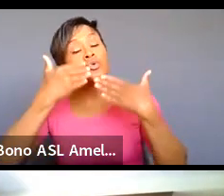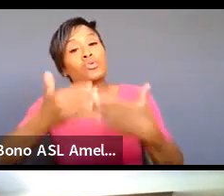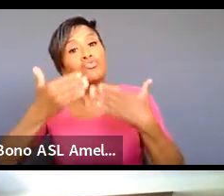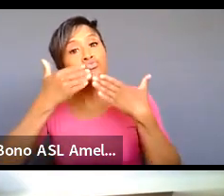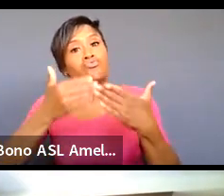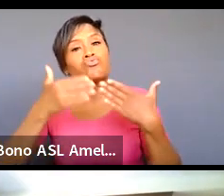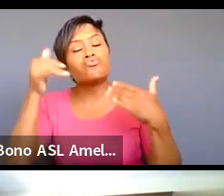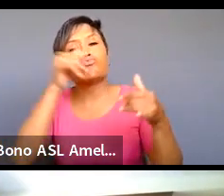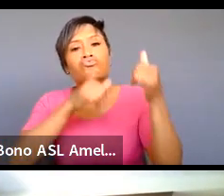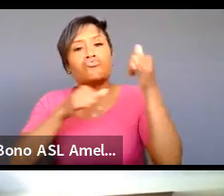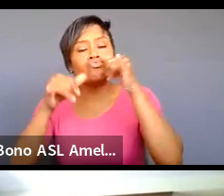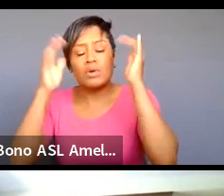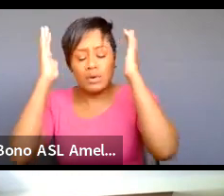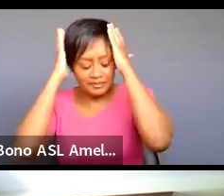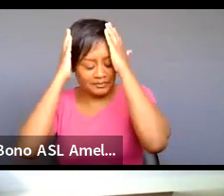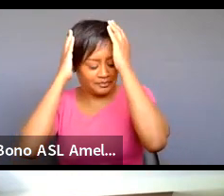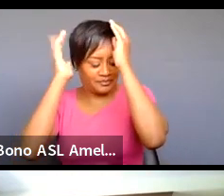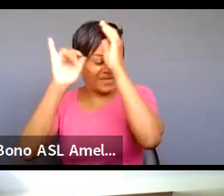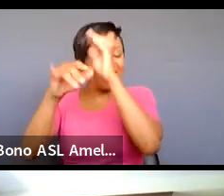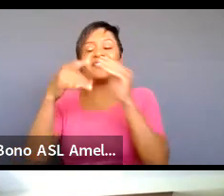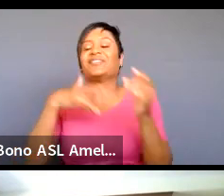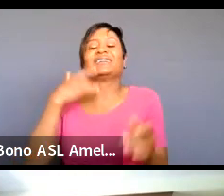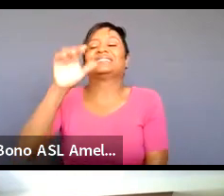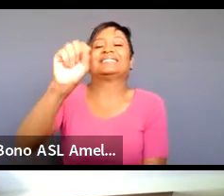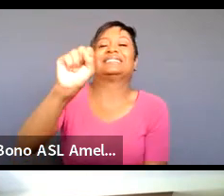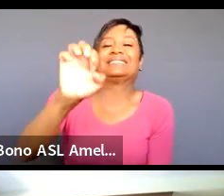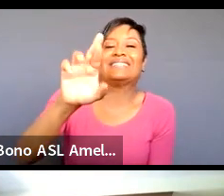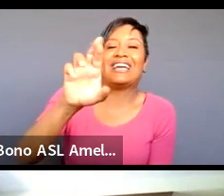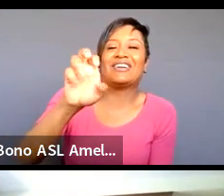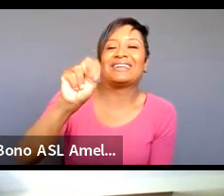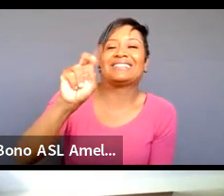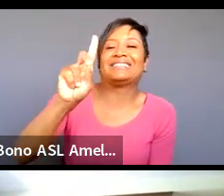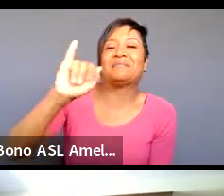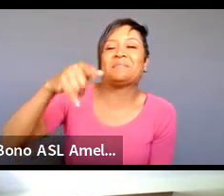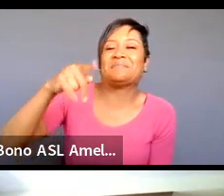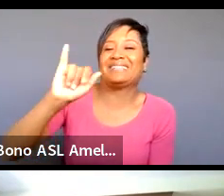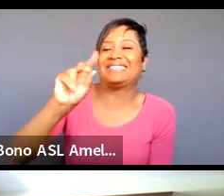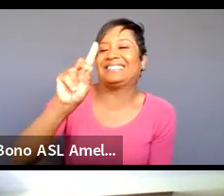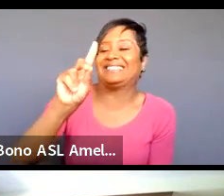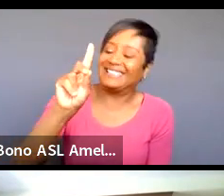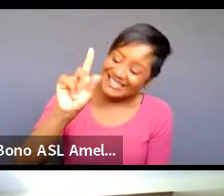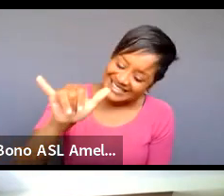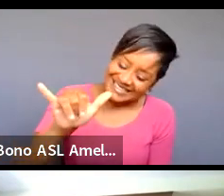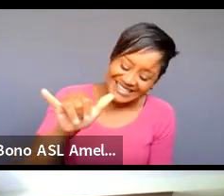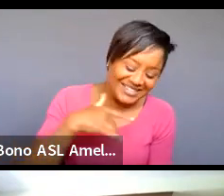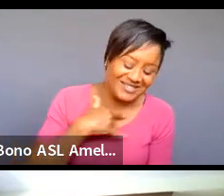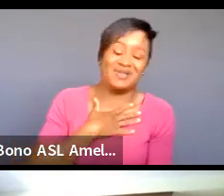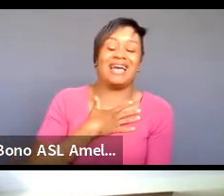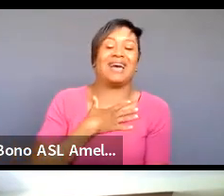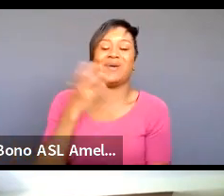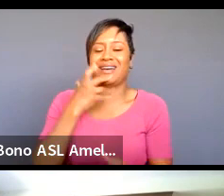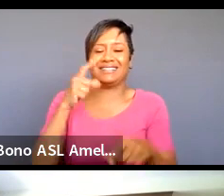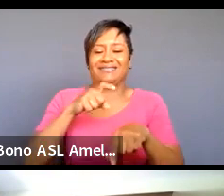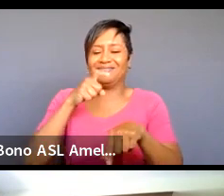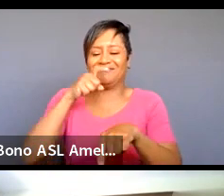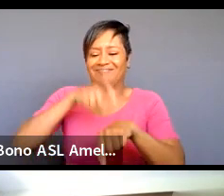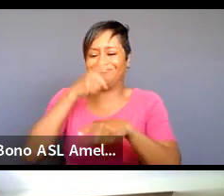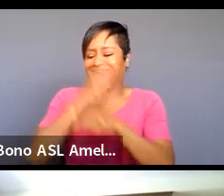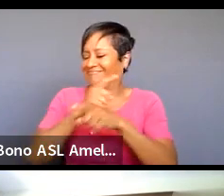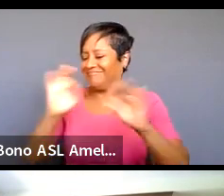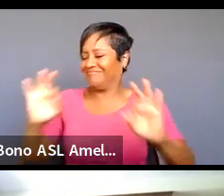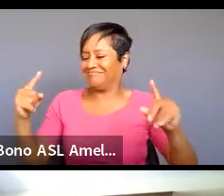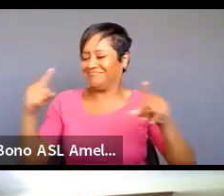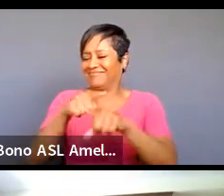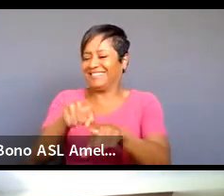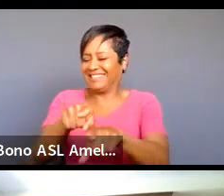serendipitous like i'm writing my own solo show right now a lot of the questions that i even wrote to ask you